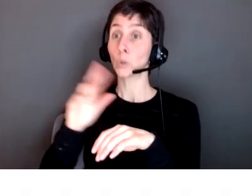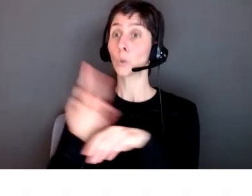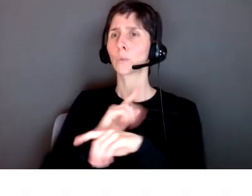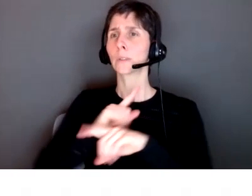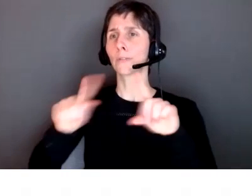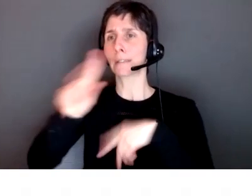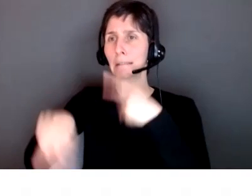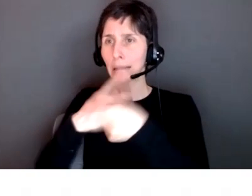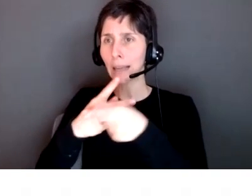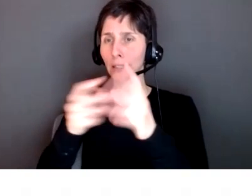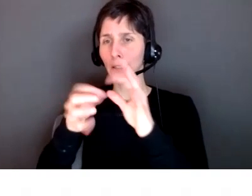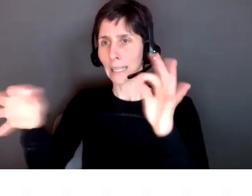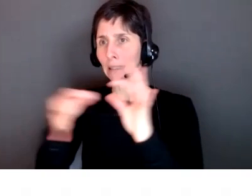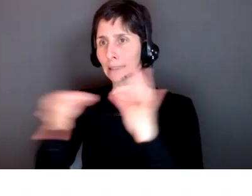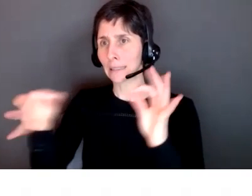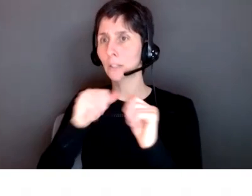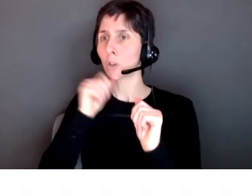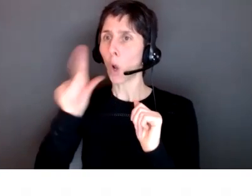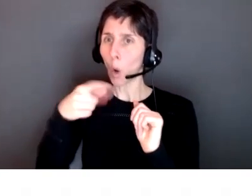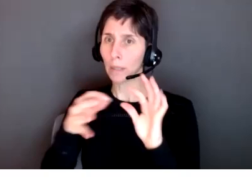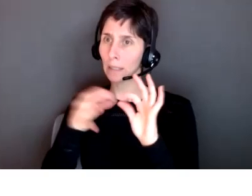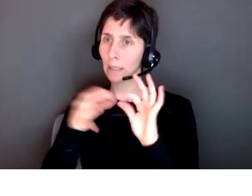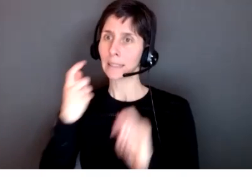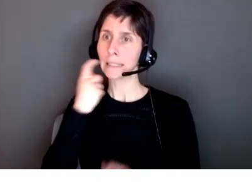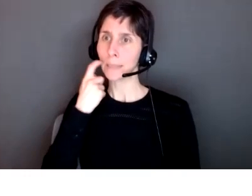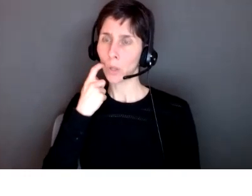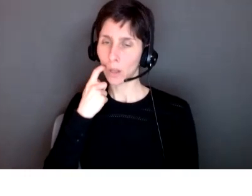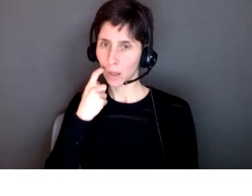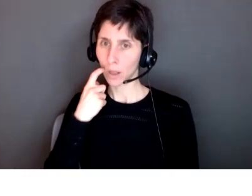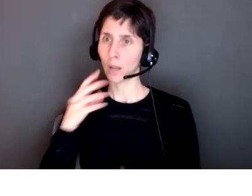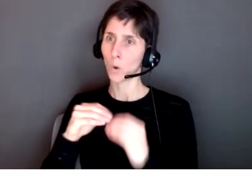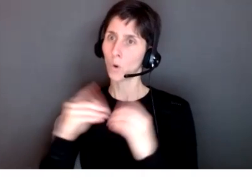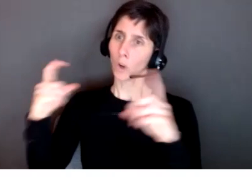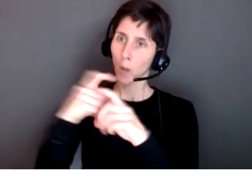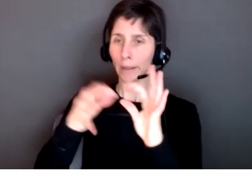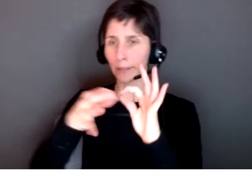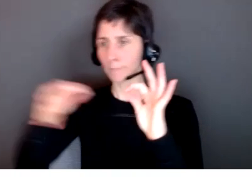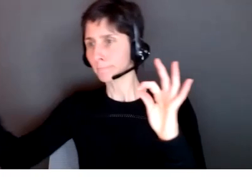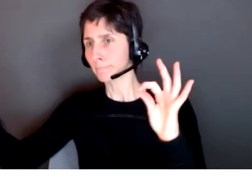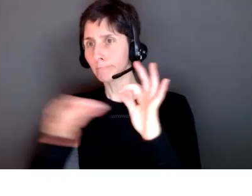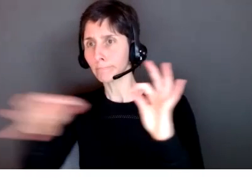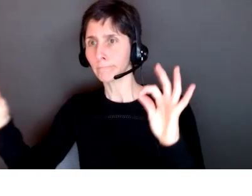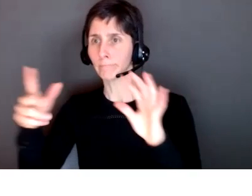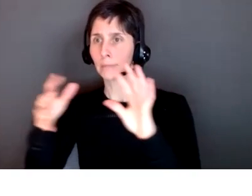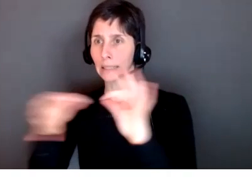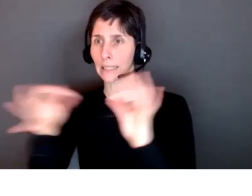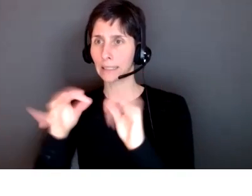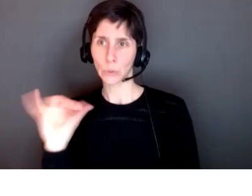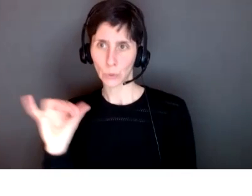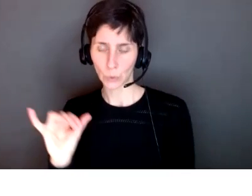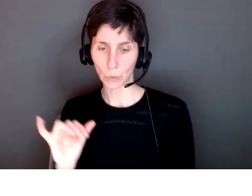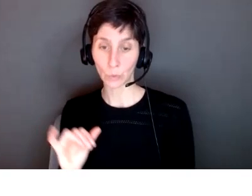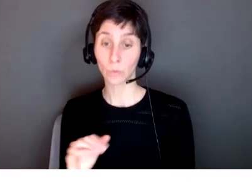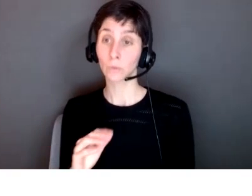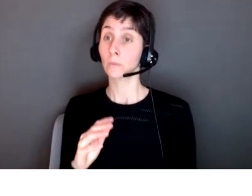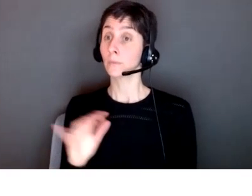sentences not just simple short phrases but they're going to be using some complex sentences as well and the other reason why it's not